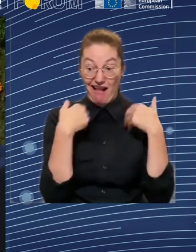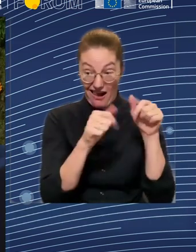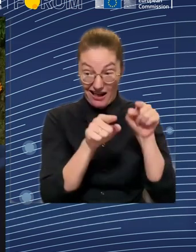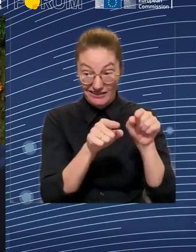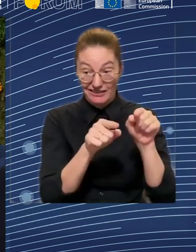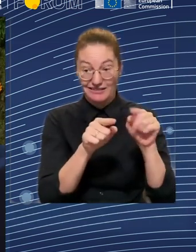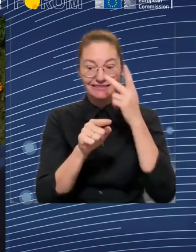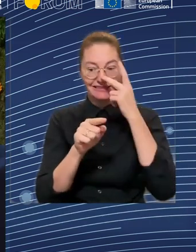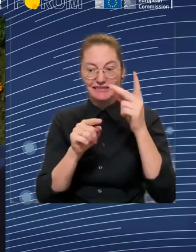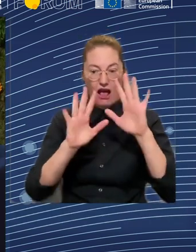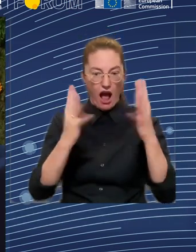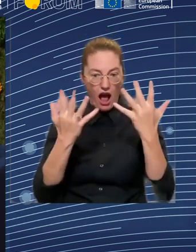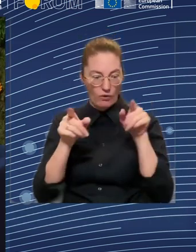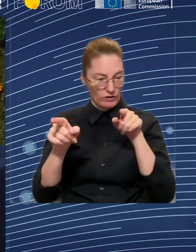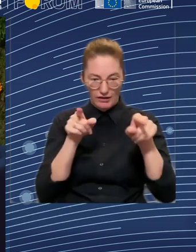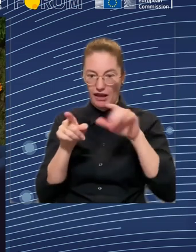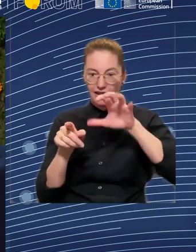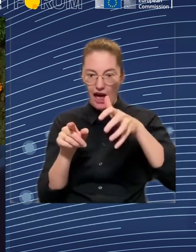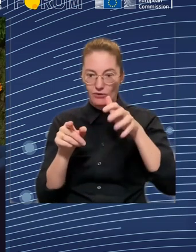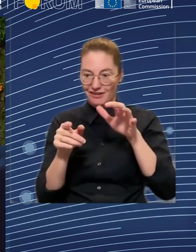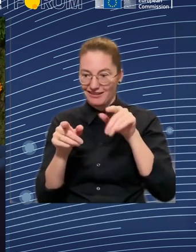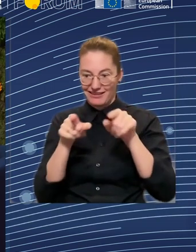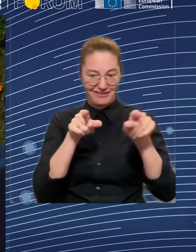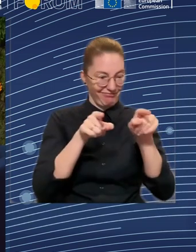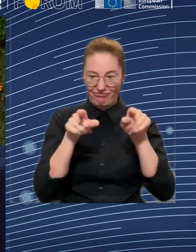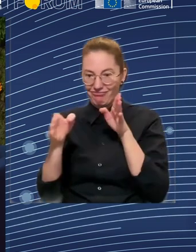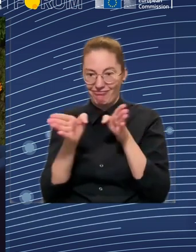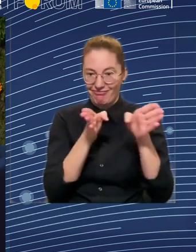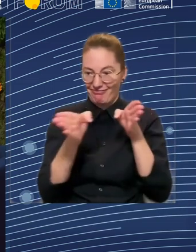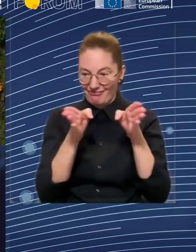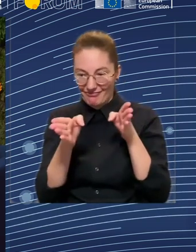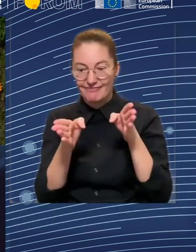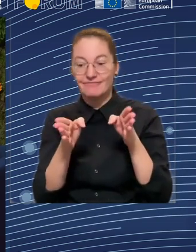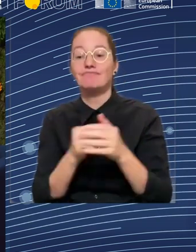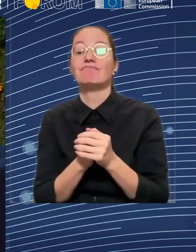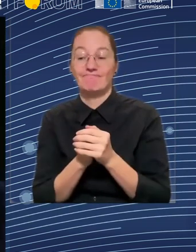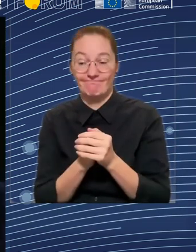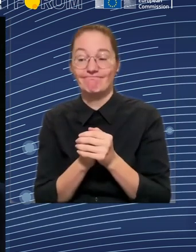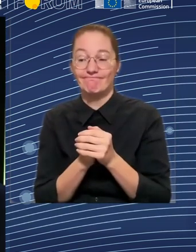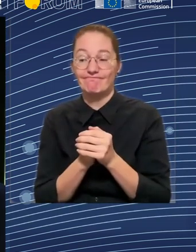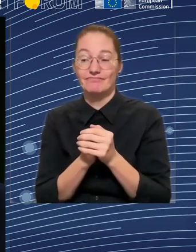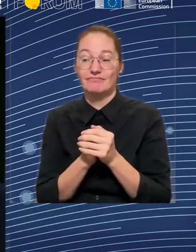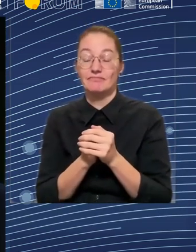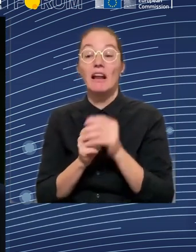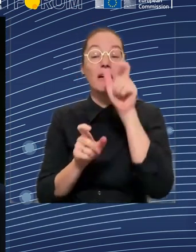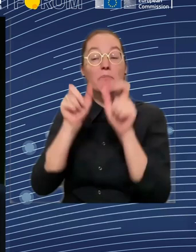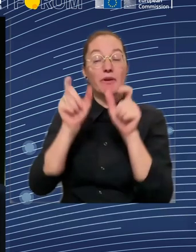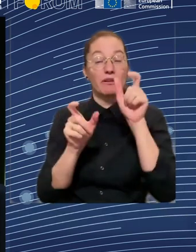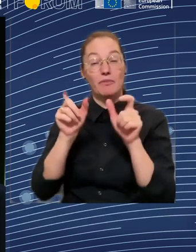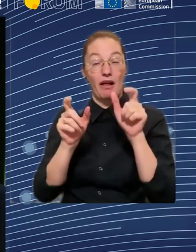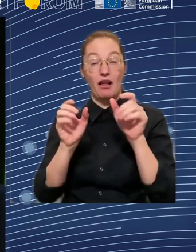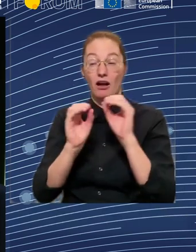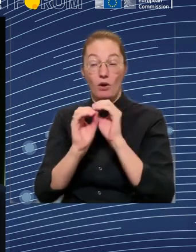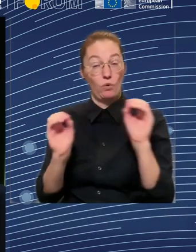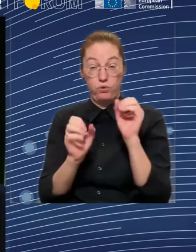important to keep in mind. Thank you. Thank you. I see a question here asking,